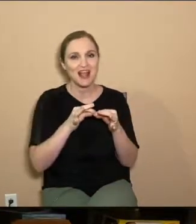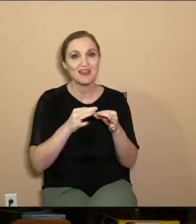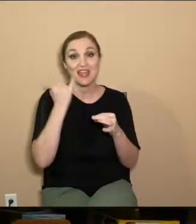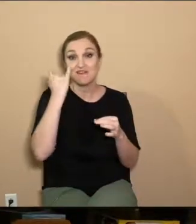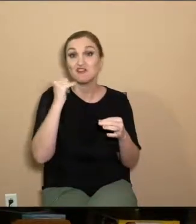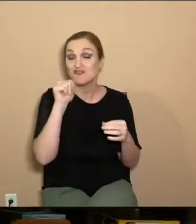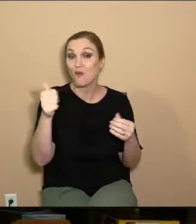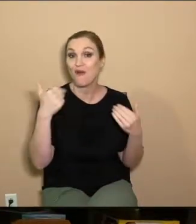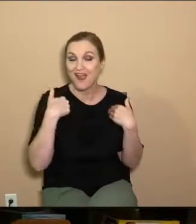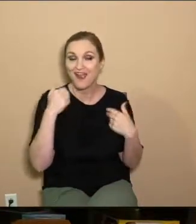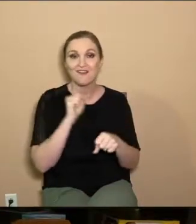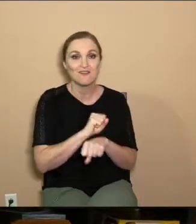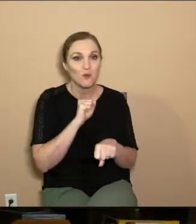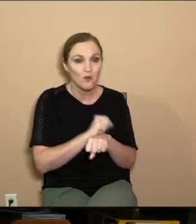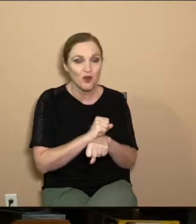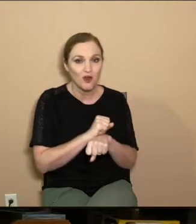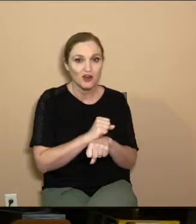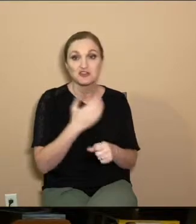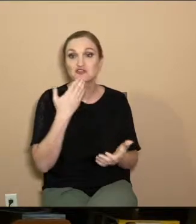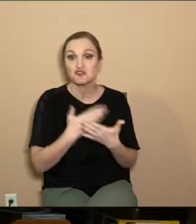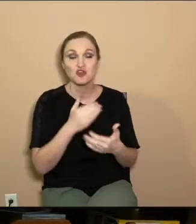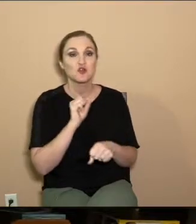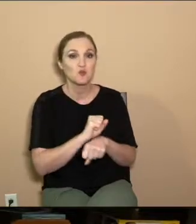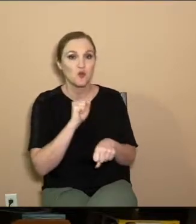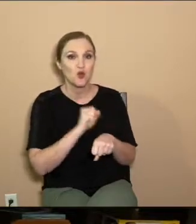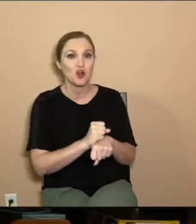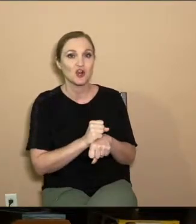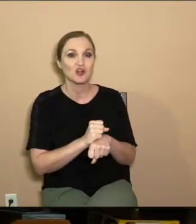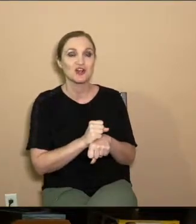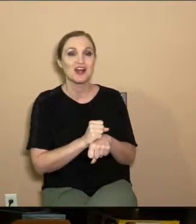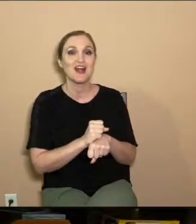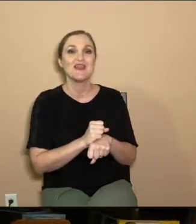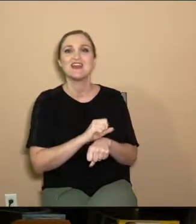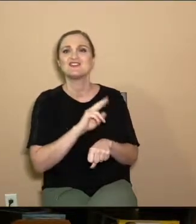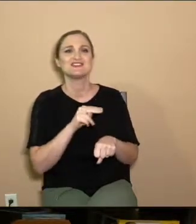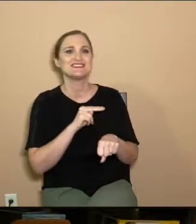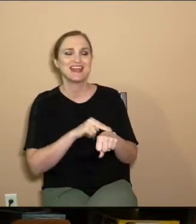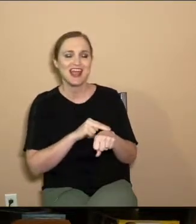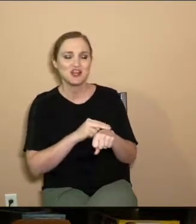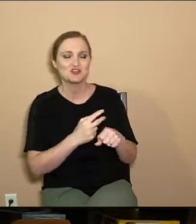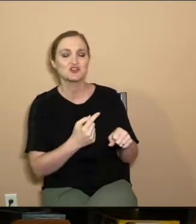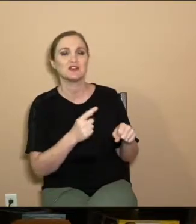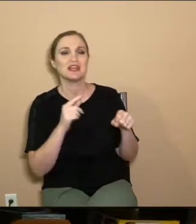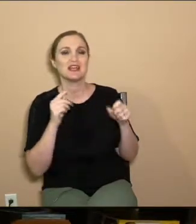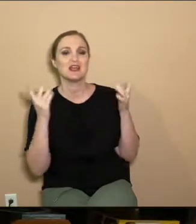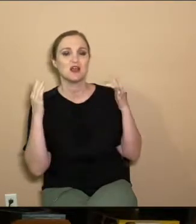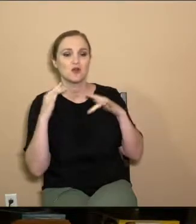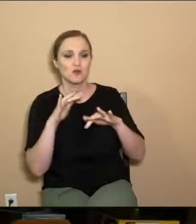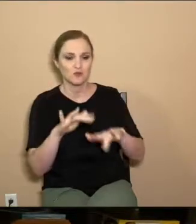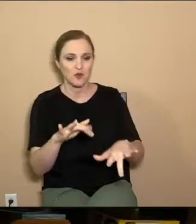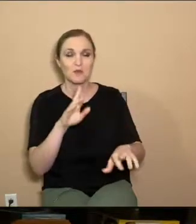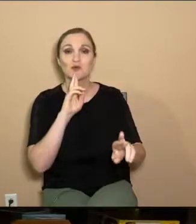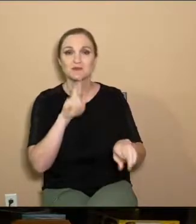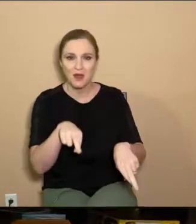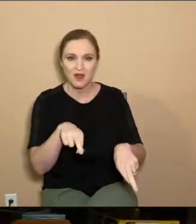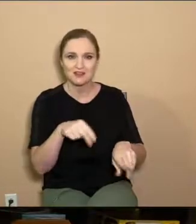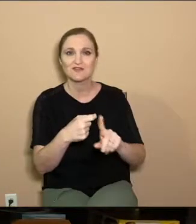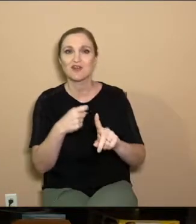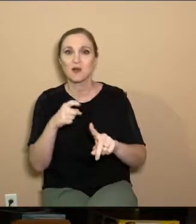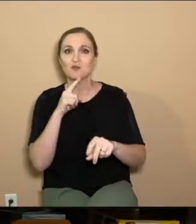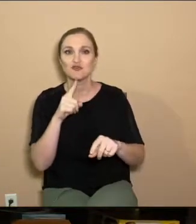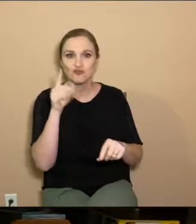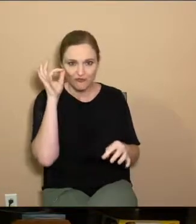you have works, good works that naturally come, that genuinely come out of, out of true